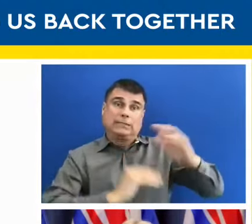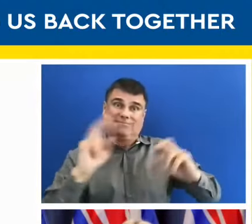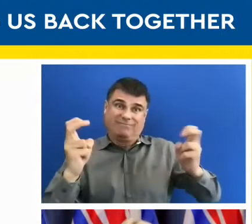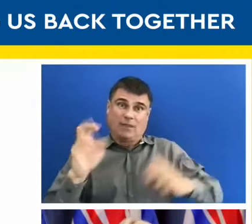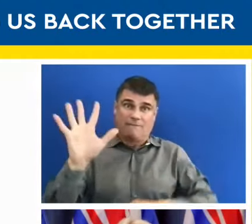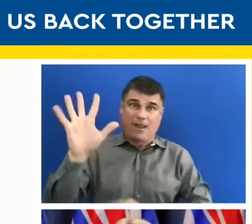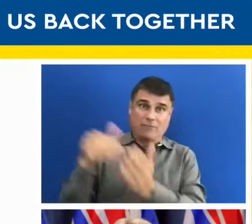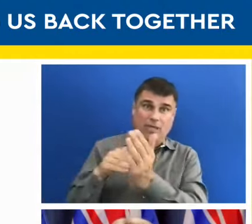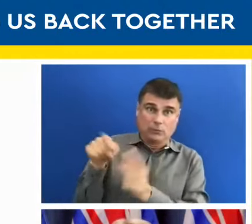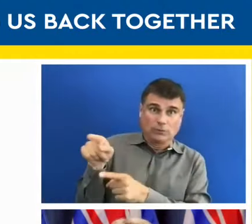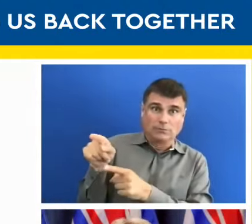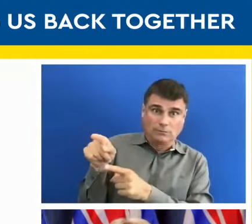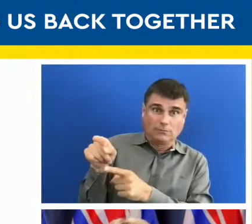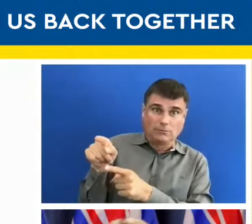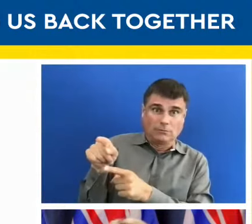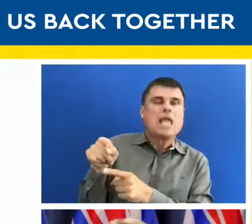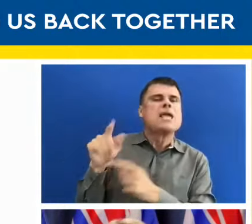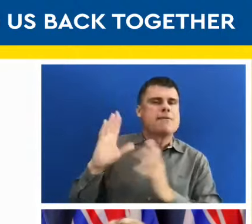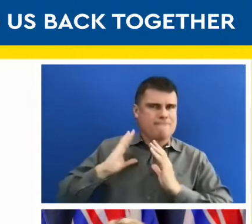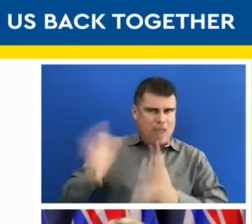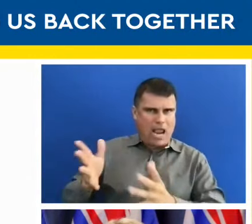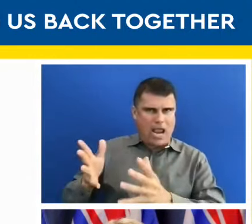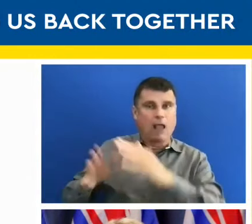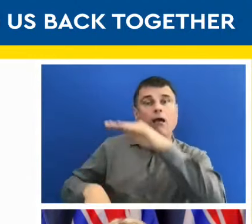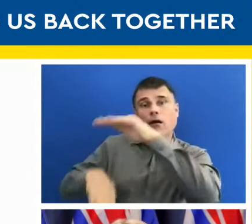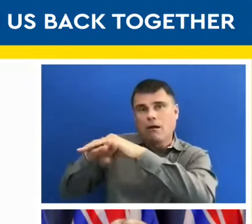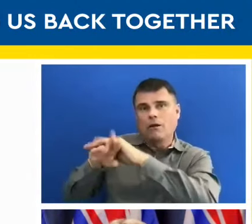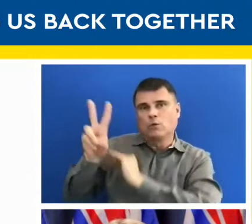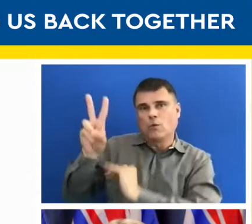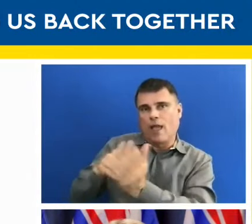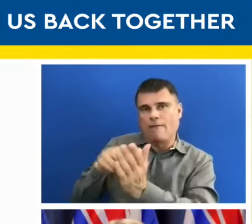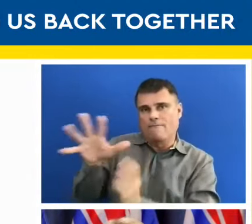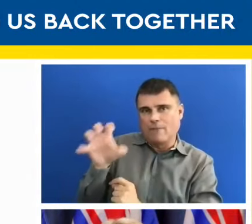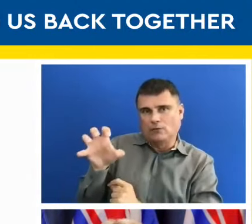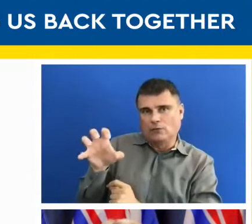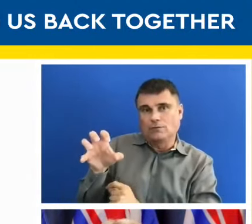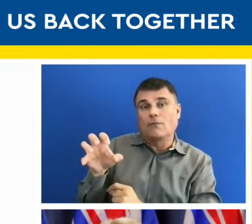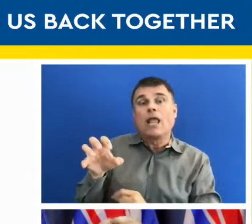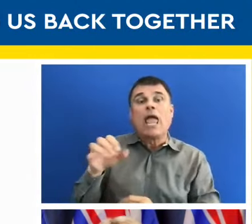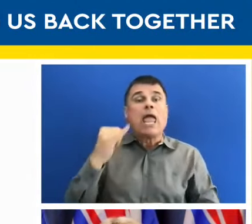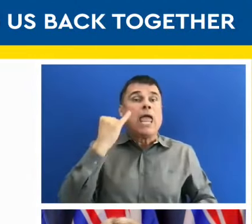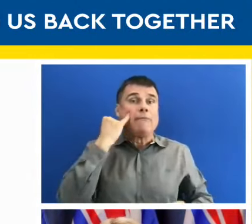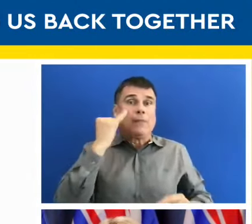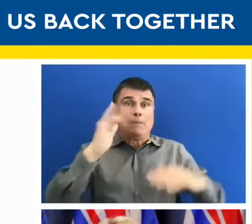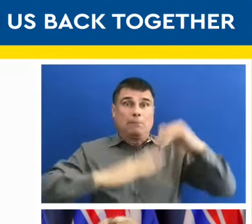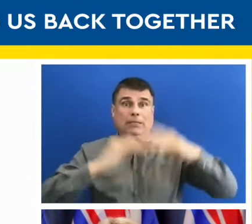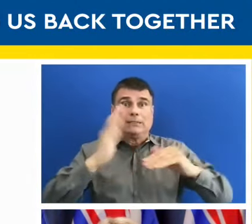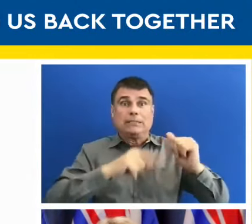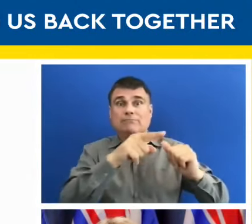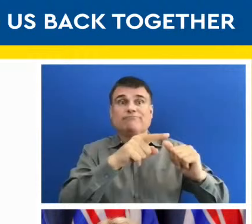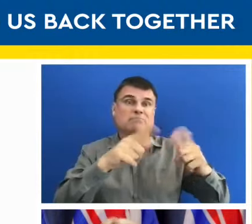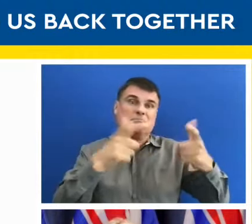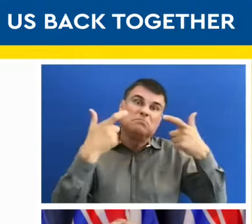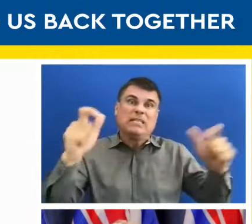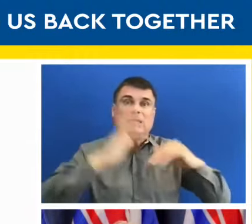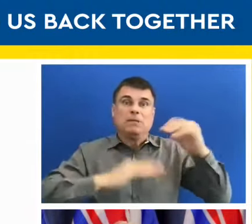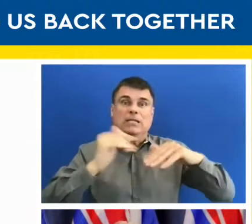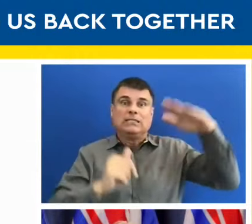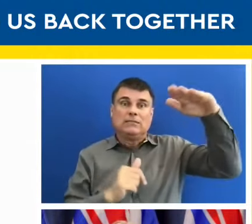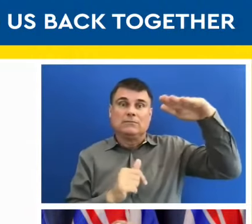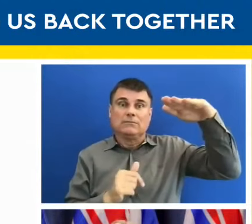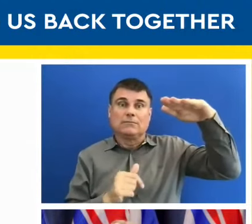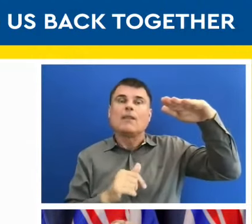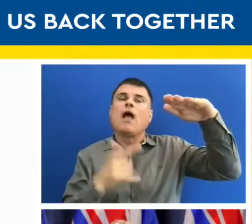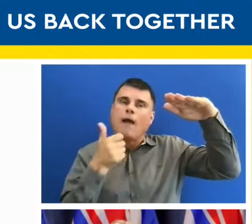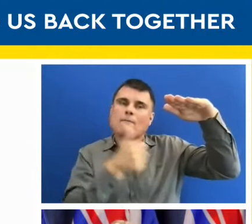Above 5,000 people, the capacity will be 50% again. Just to give us some time to adjust to having large